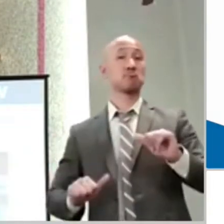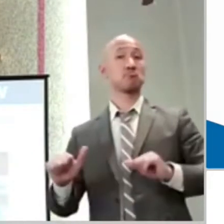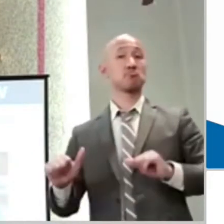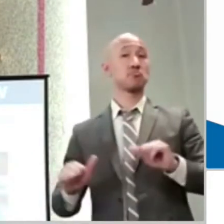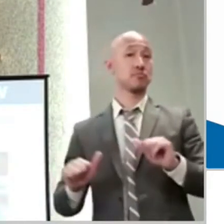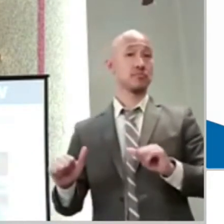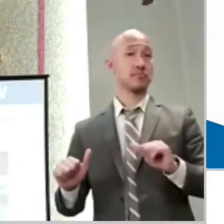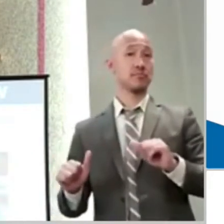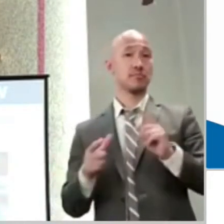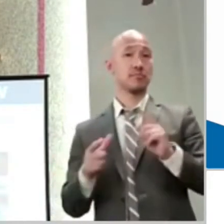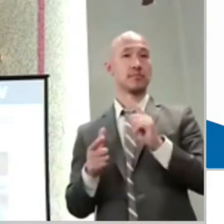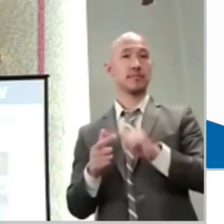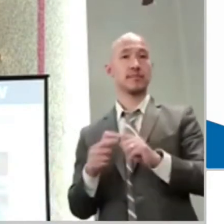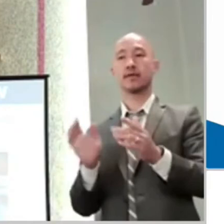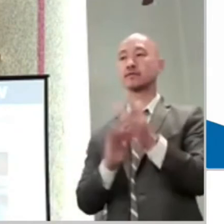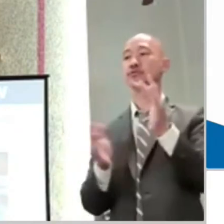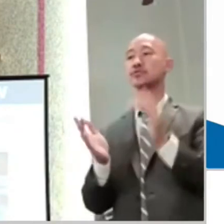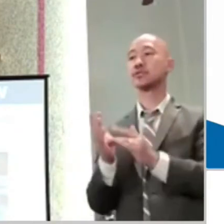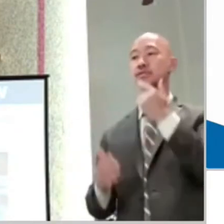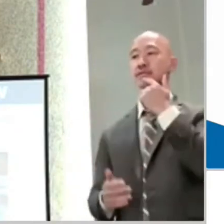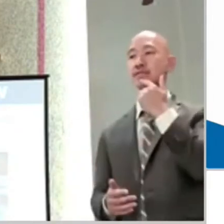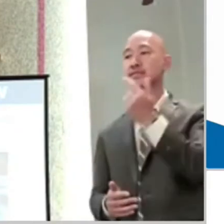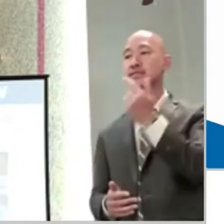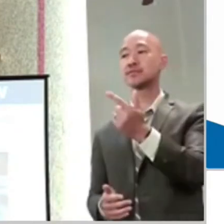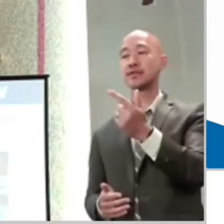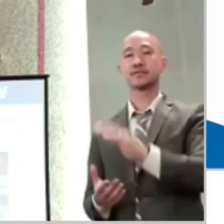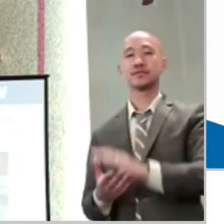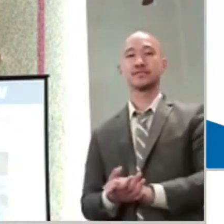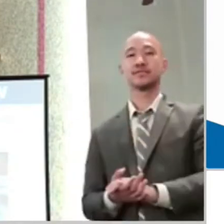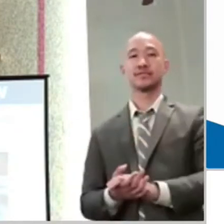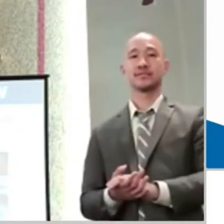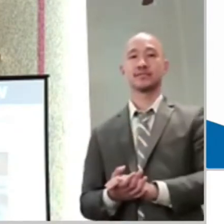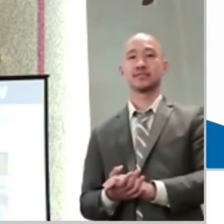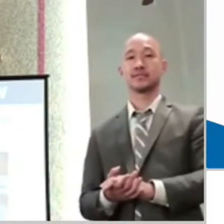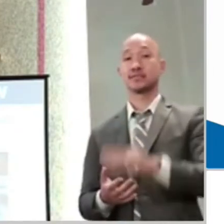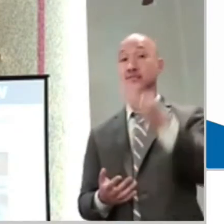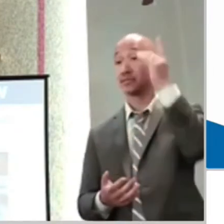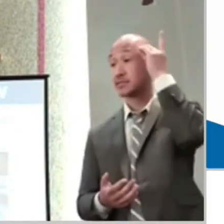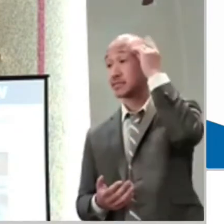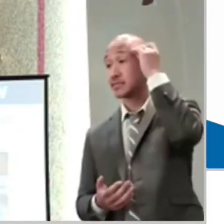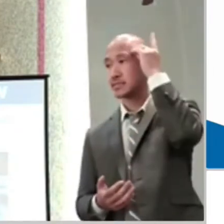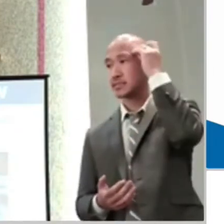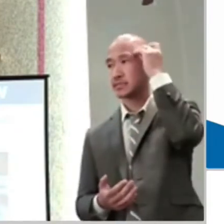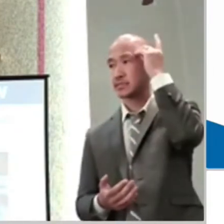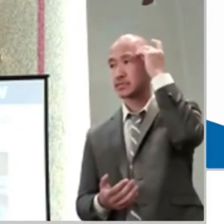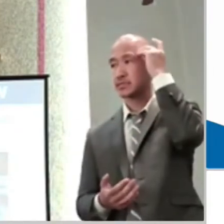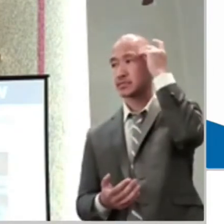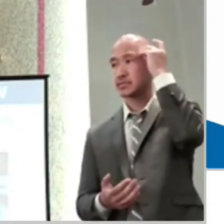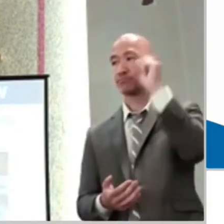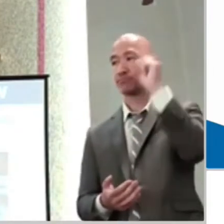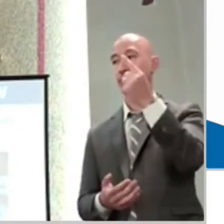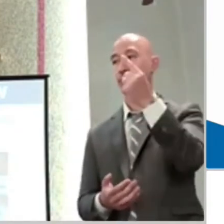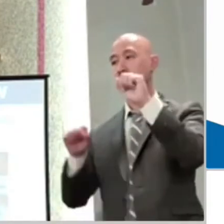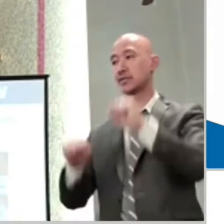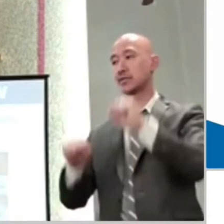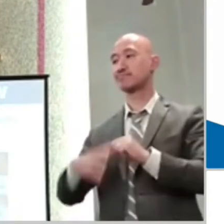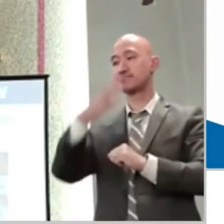Jesus then tells them, this kind of spirit can be forced out only by prayer.